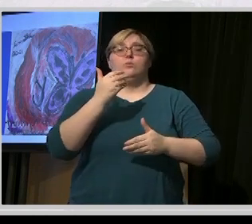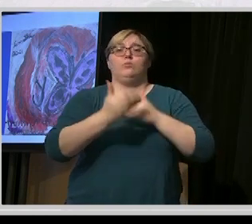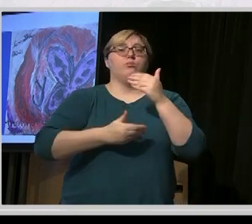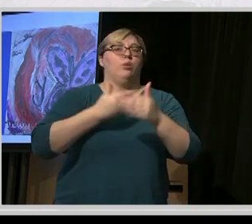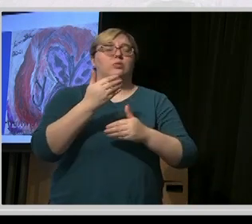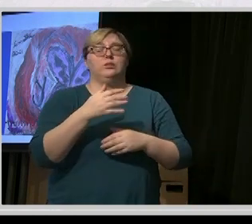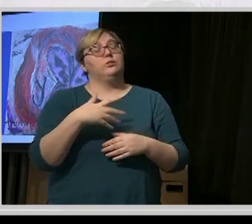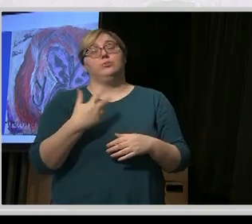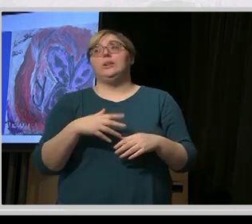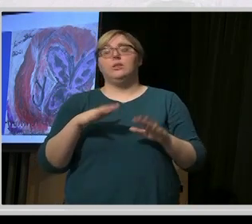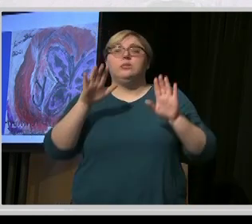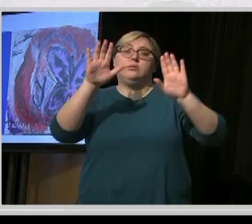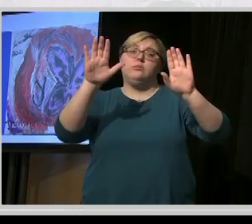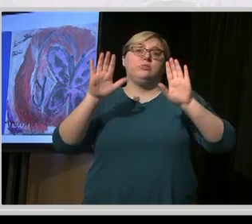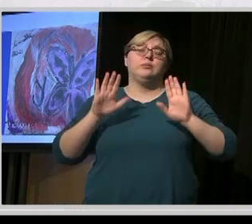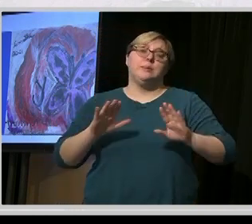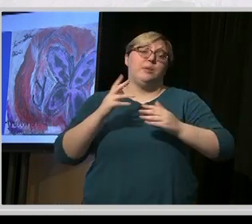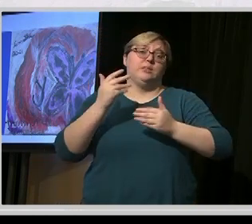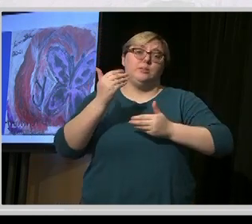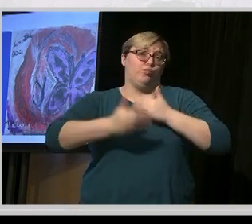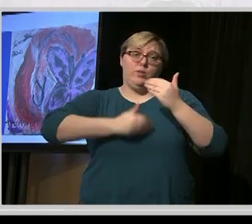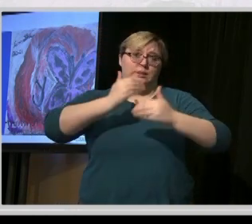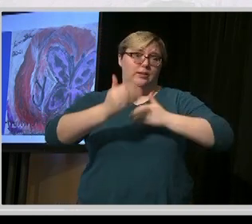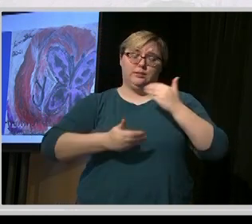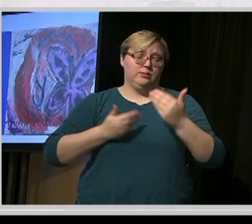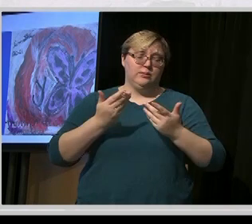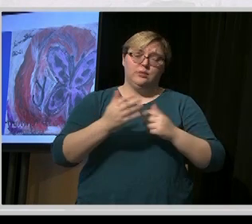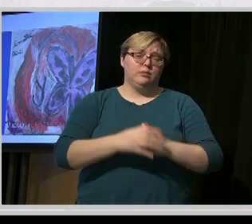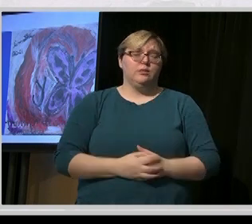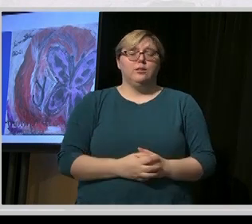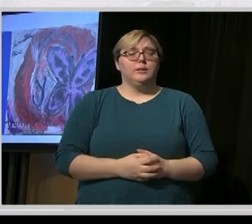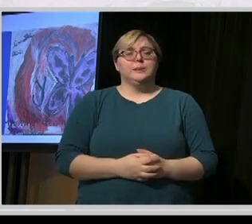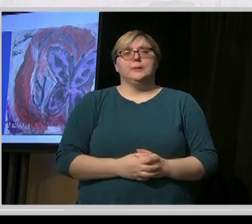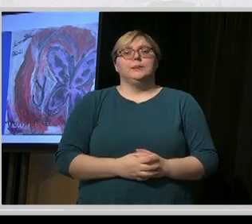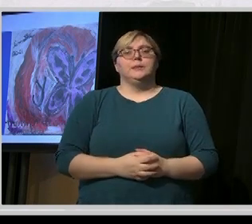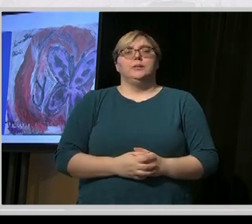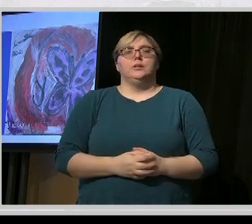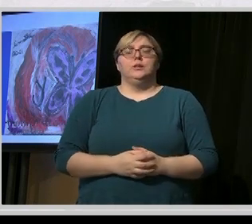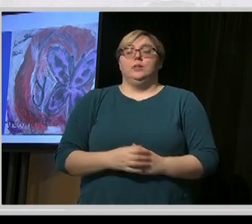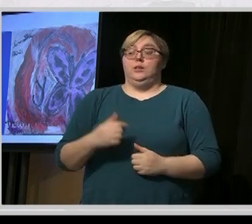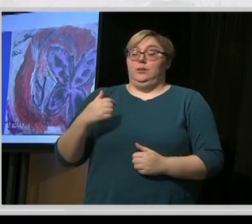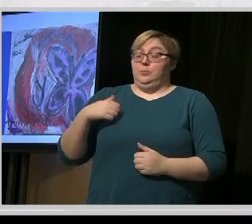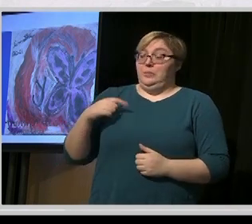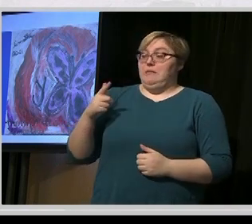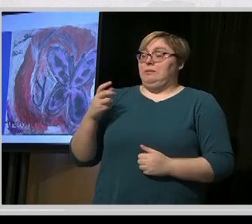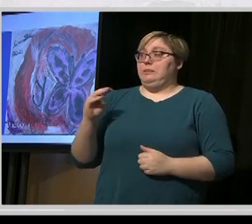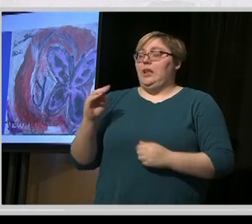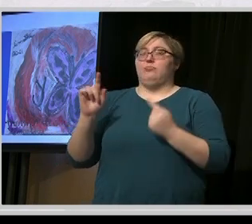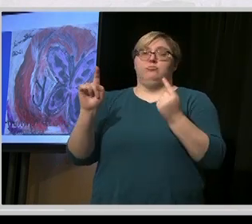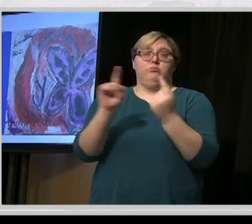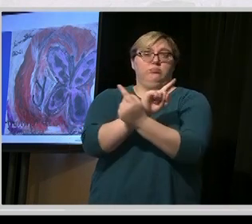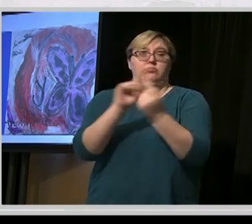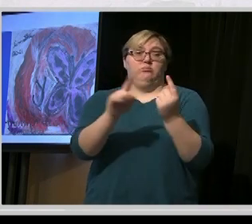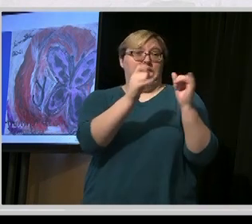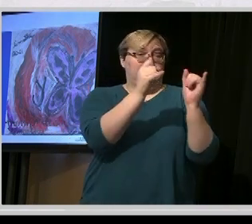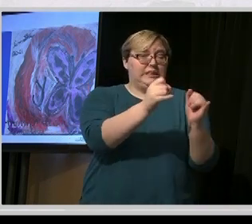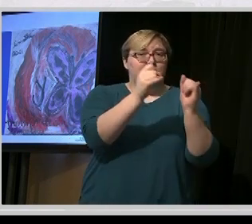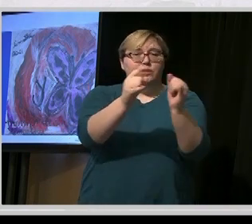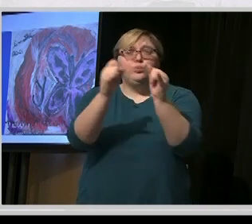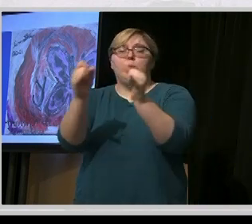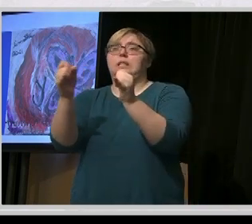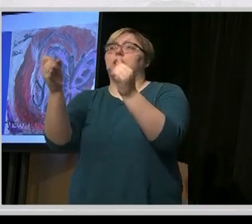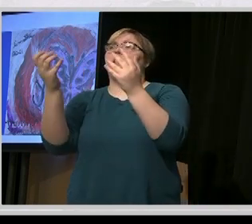amazing process in the period of time. Tim and I met with a lot of people individually in Nova Scotia.